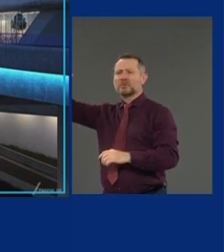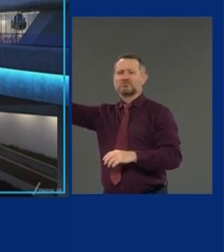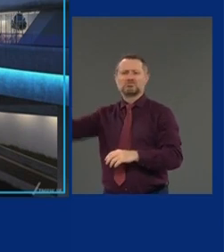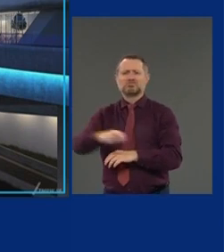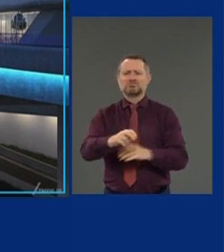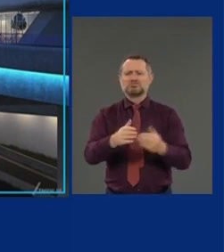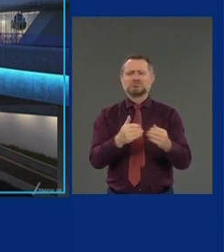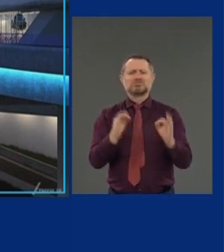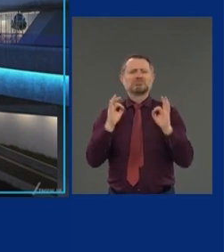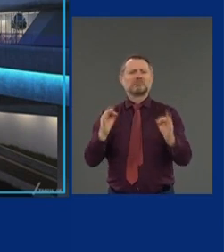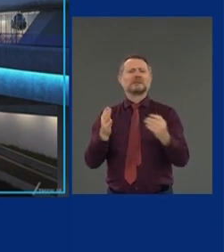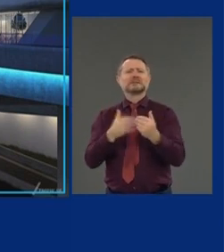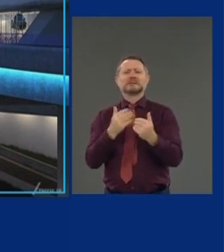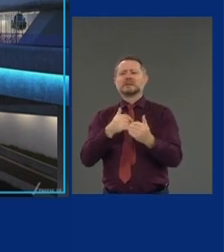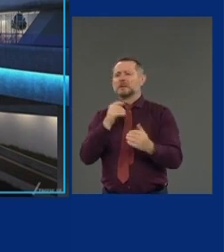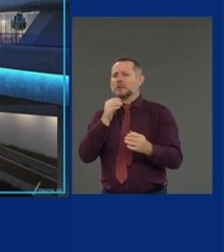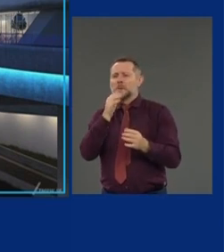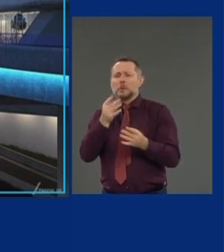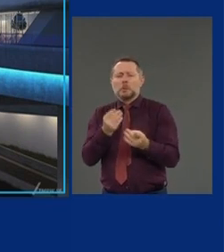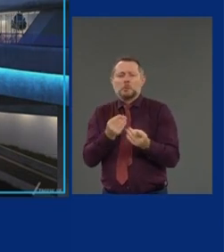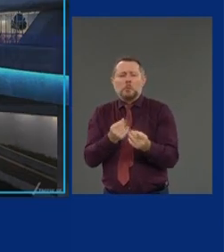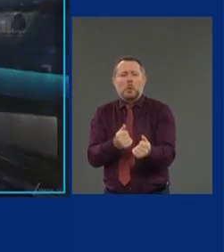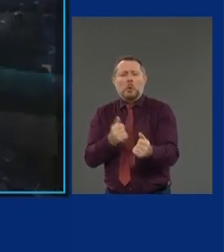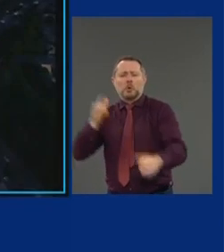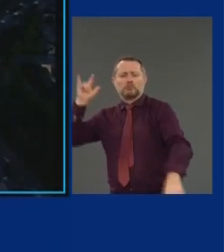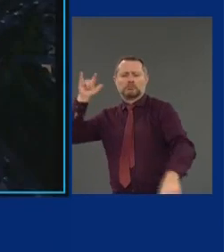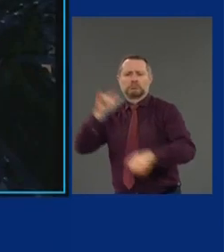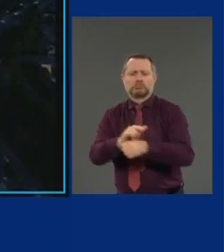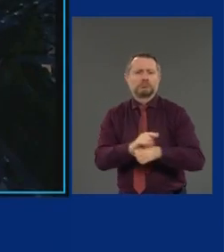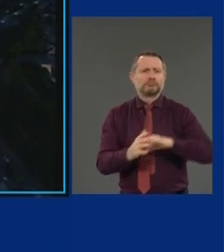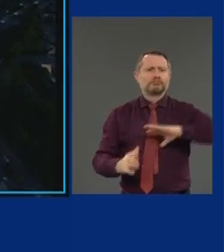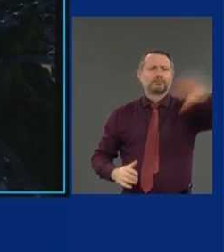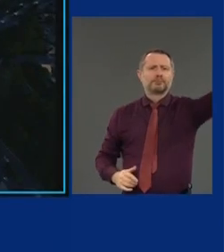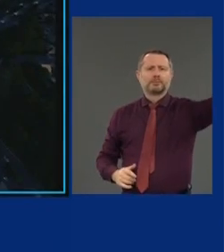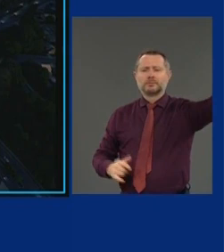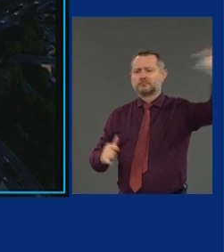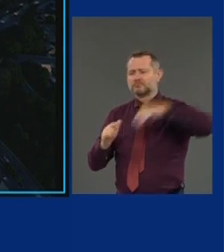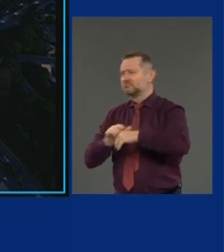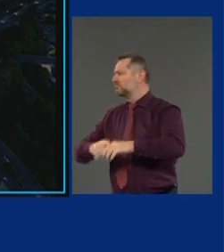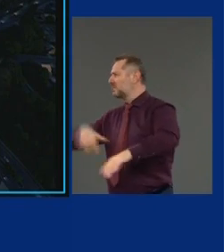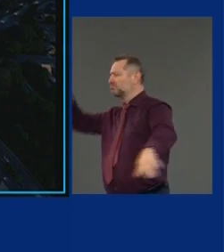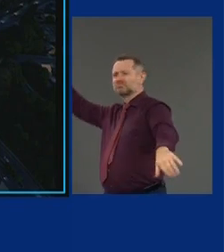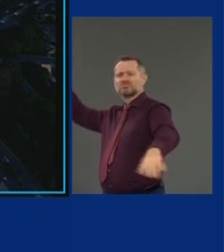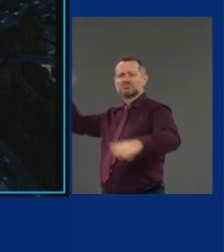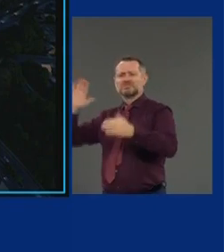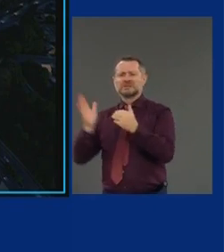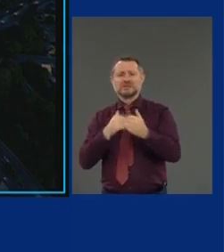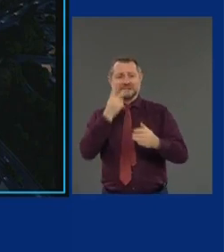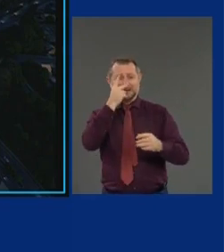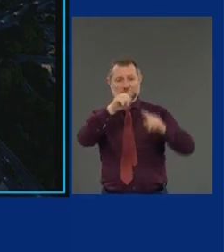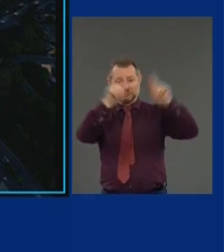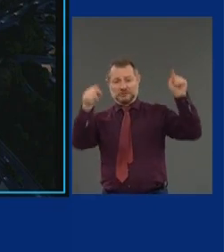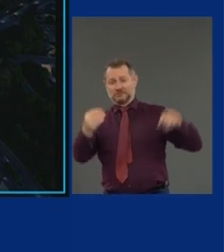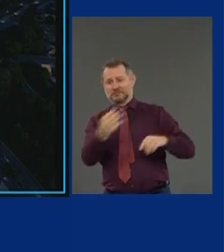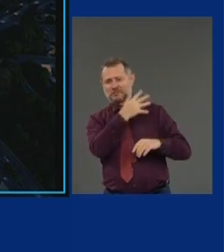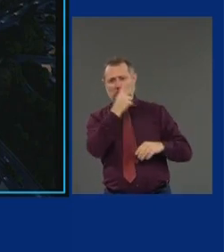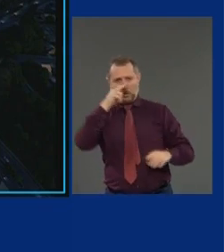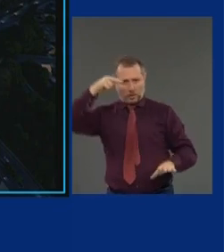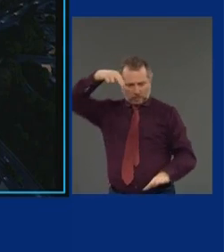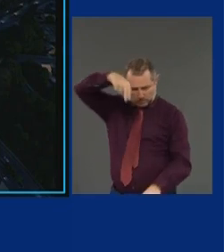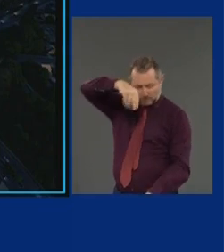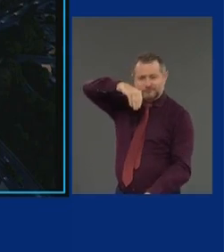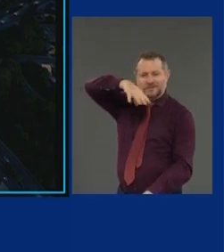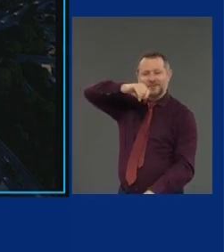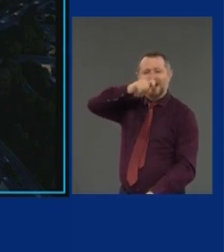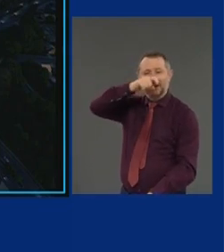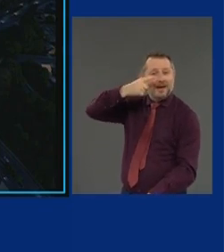departures, and buses. Here, on the screen, is the footprint of the entire new airport with the new Terminal B